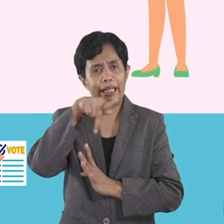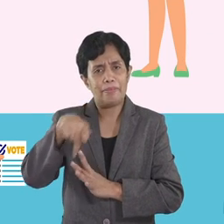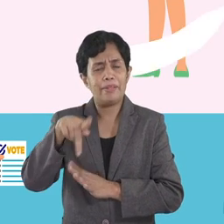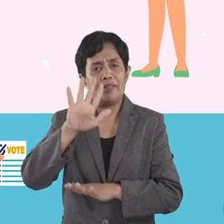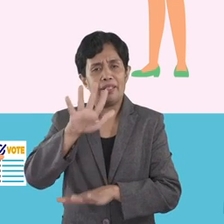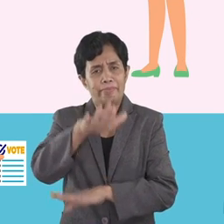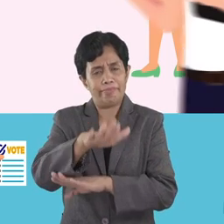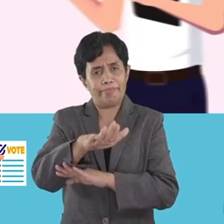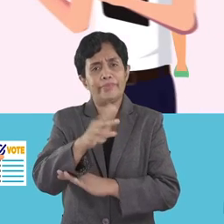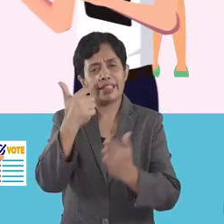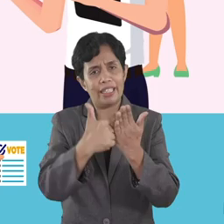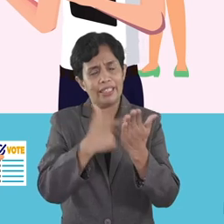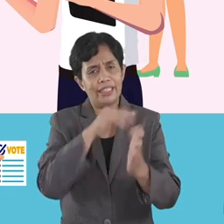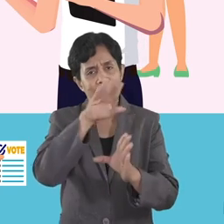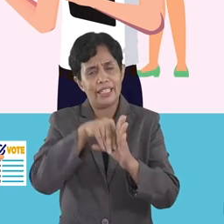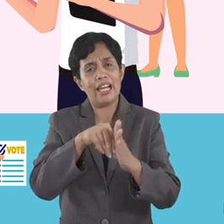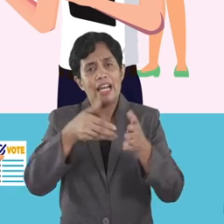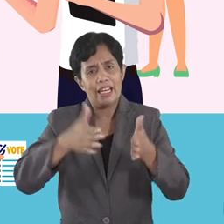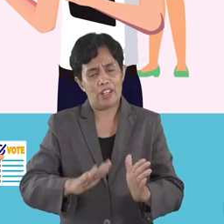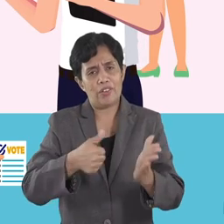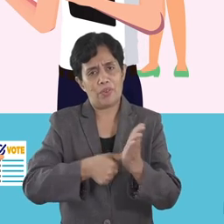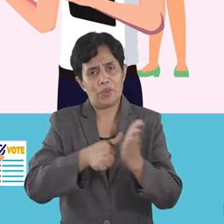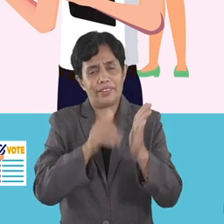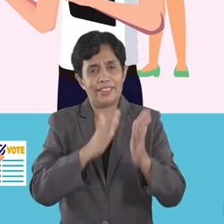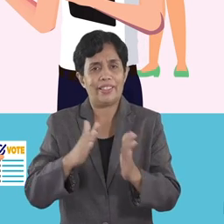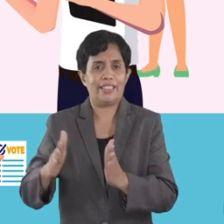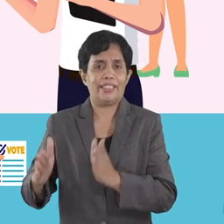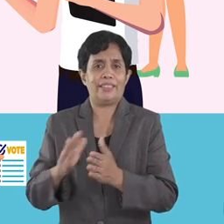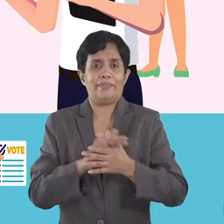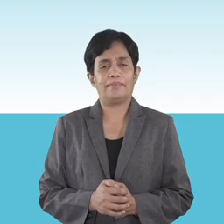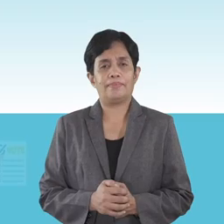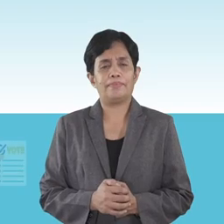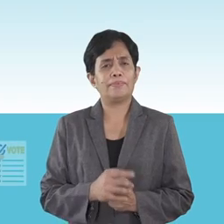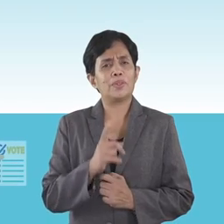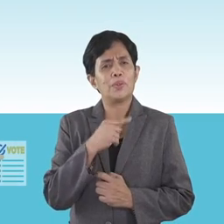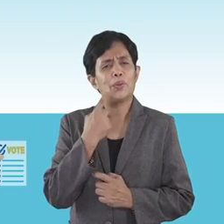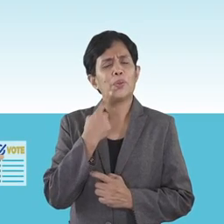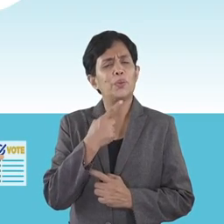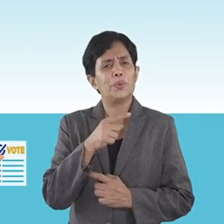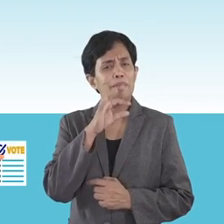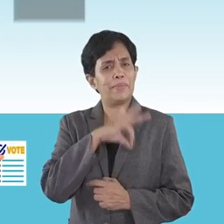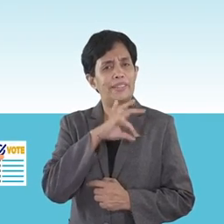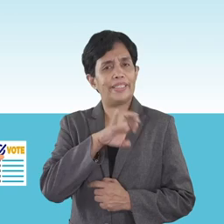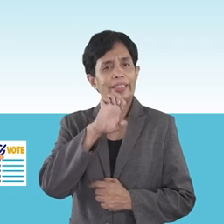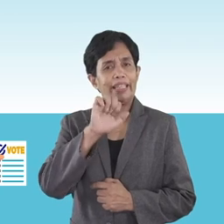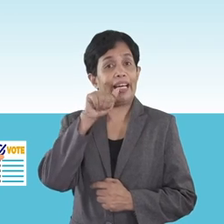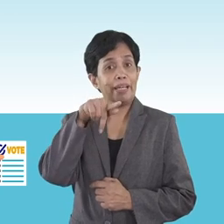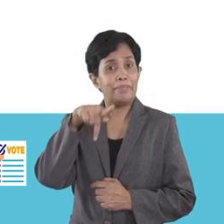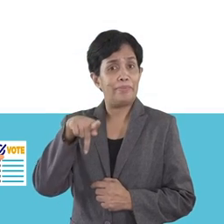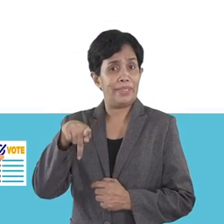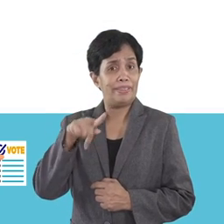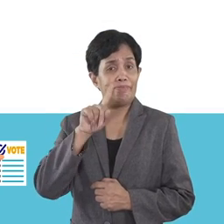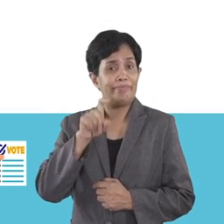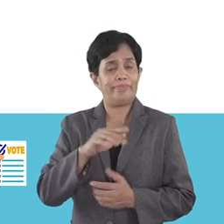.m., they will be listed and allowed to vote sequentially. Who may avail of EAPPs?